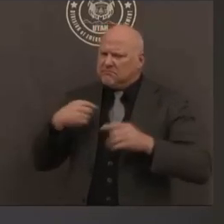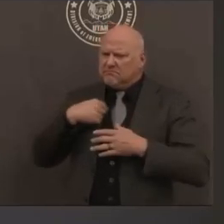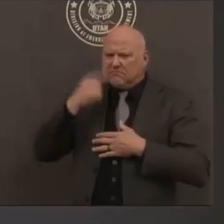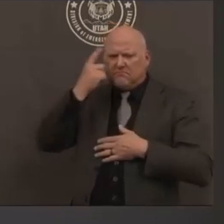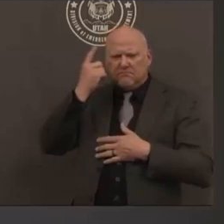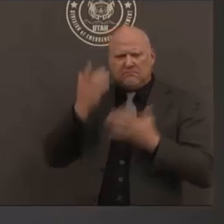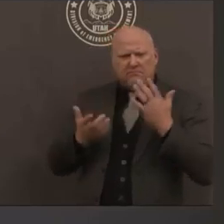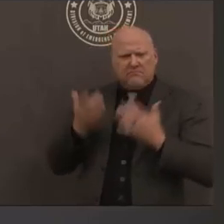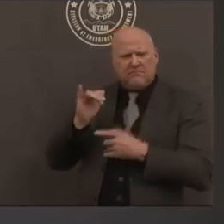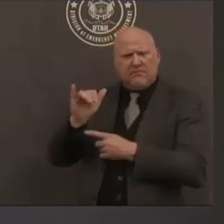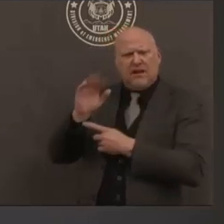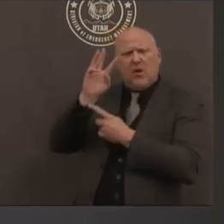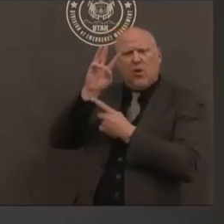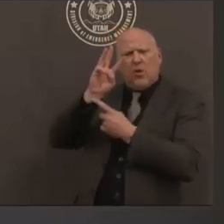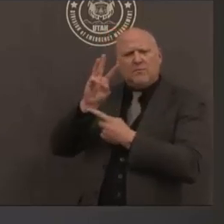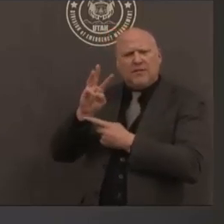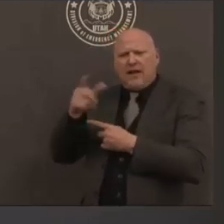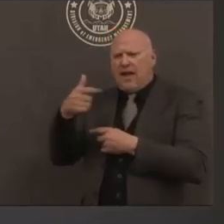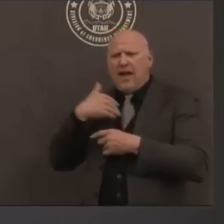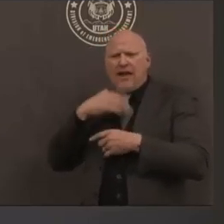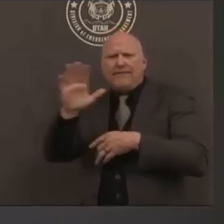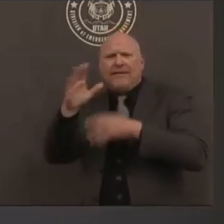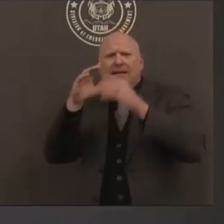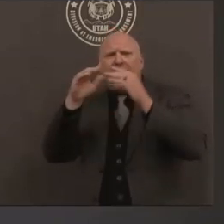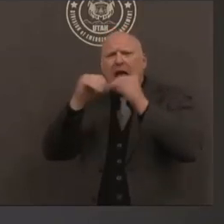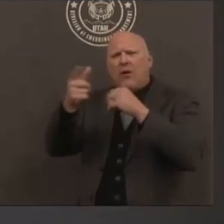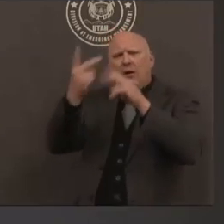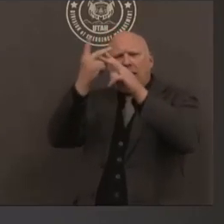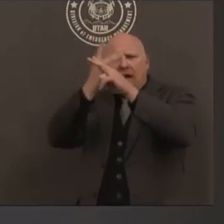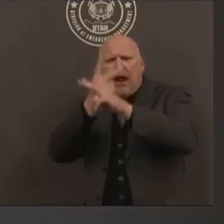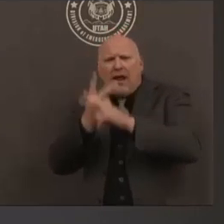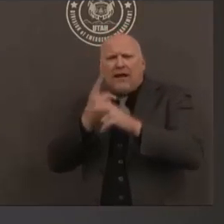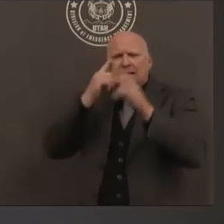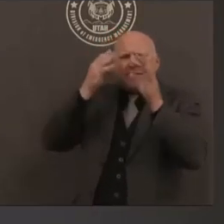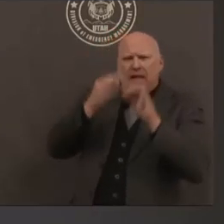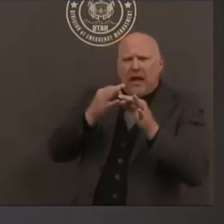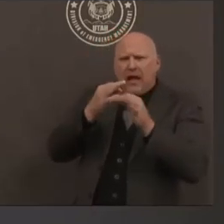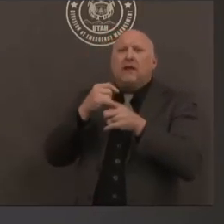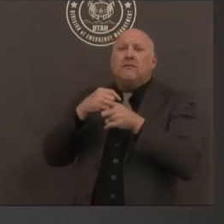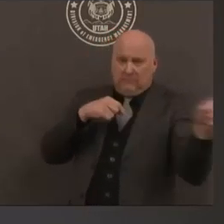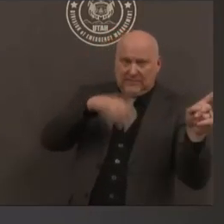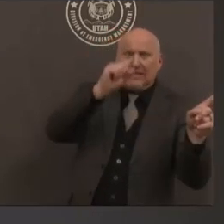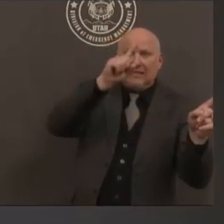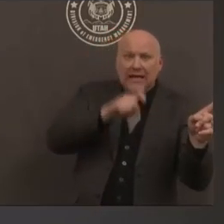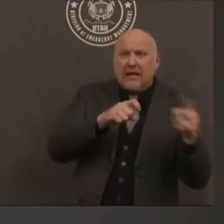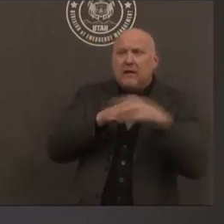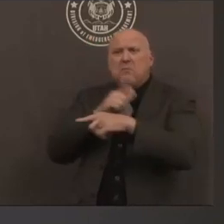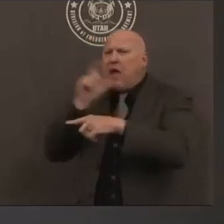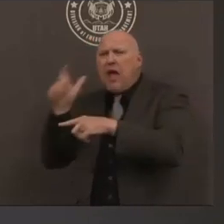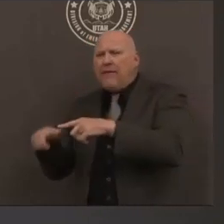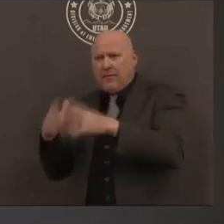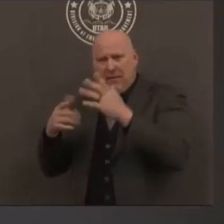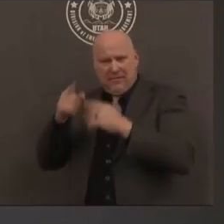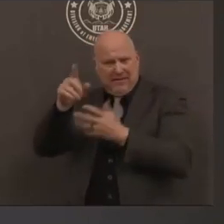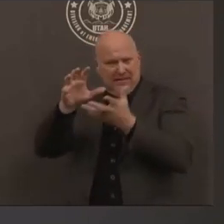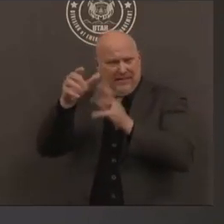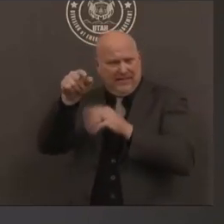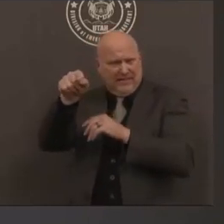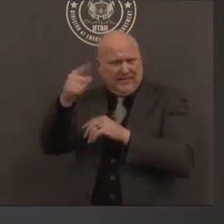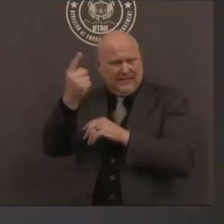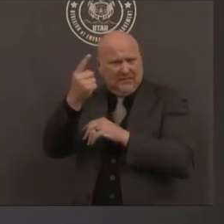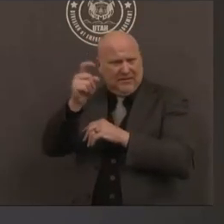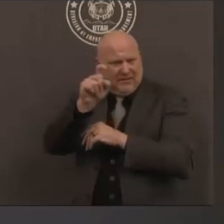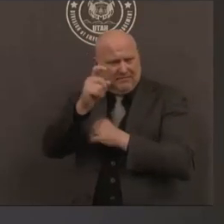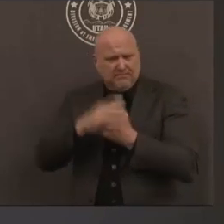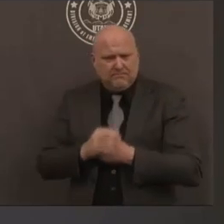but again i think you sort of touched on it in your last answer so we at the department of health are working really hard with our partners to gain